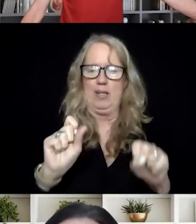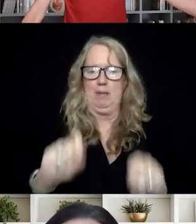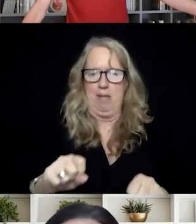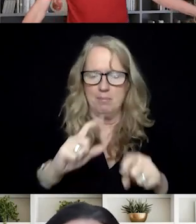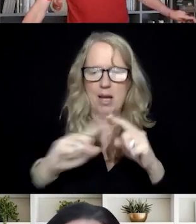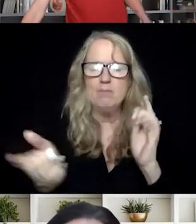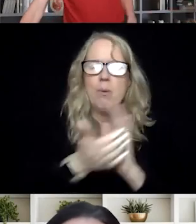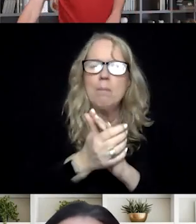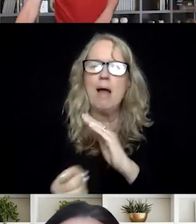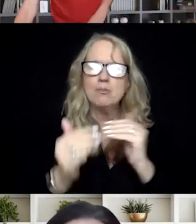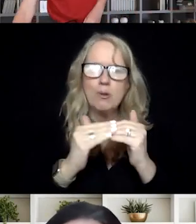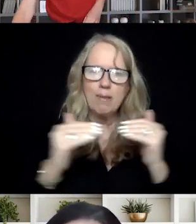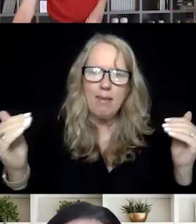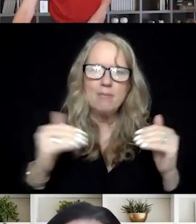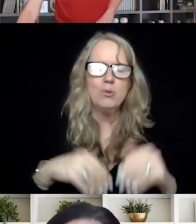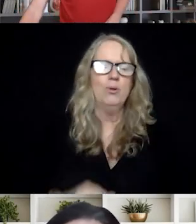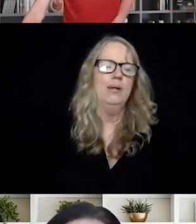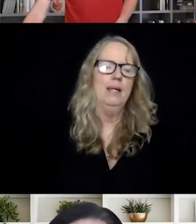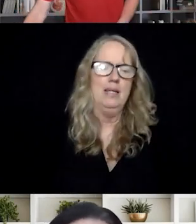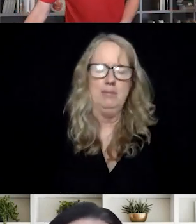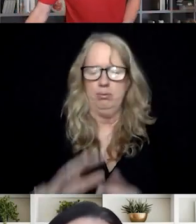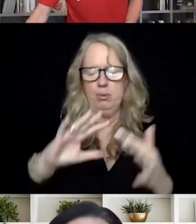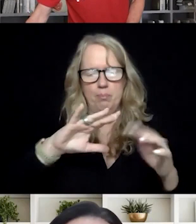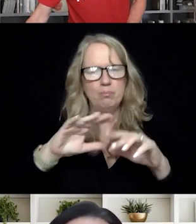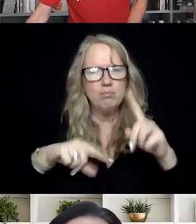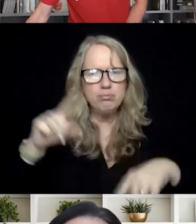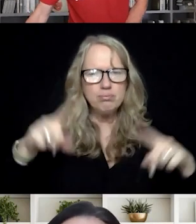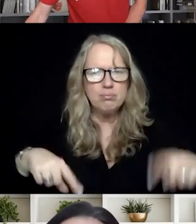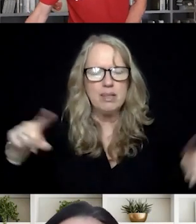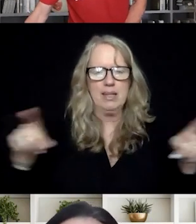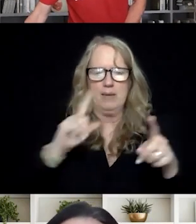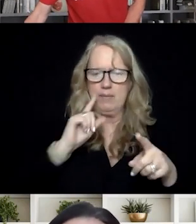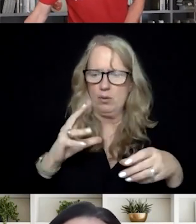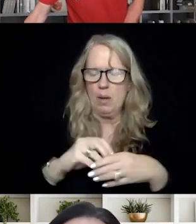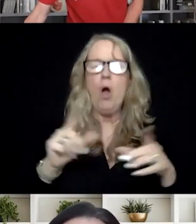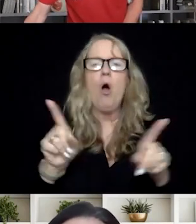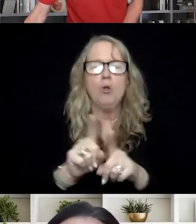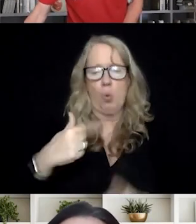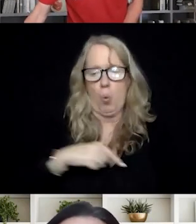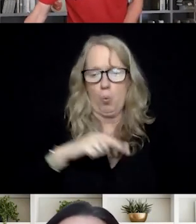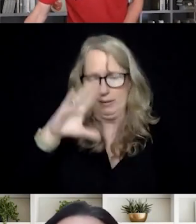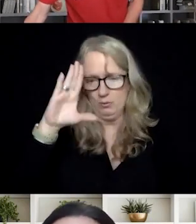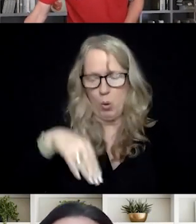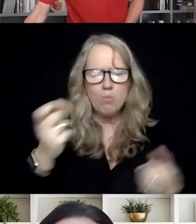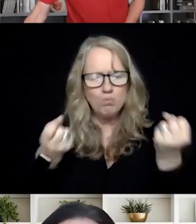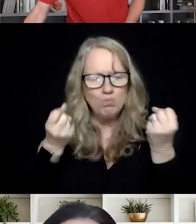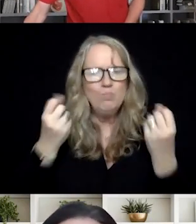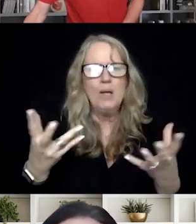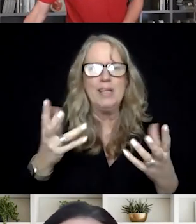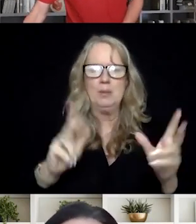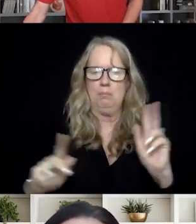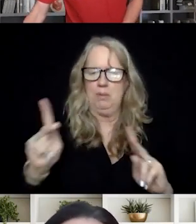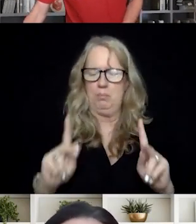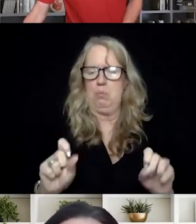master's levels clinicians to all of these community-based crises. And we also know that many people who could do this